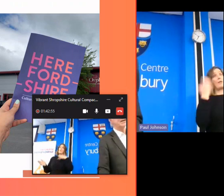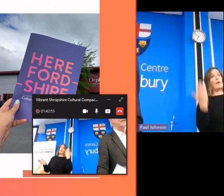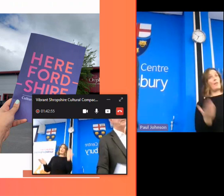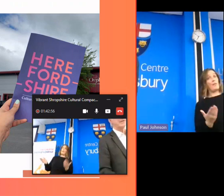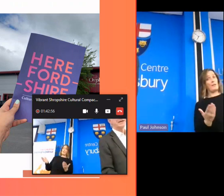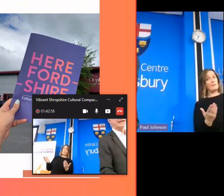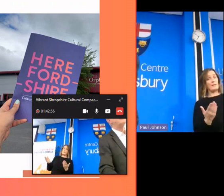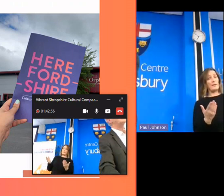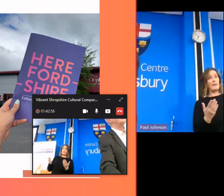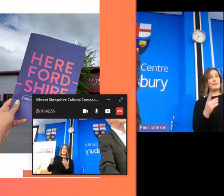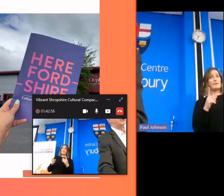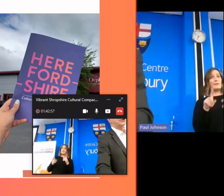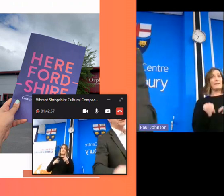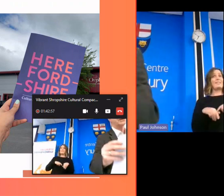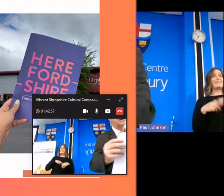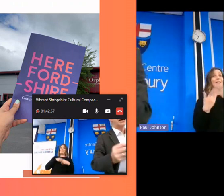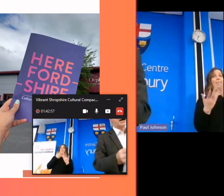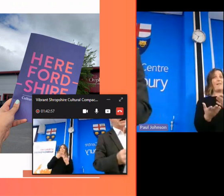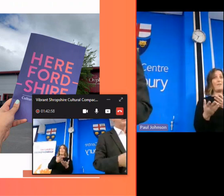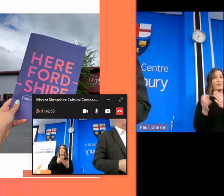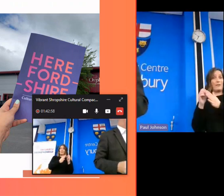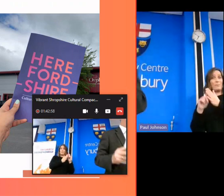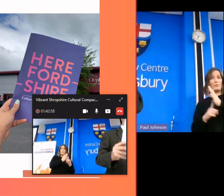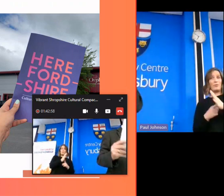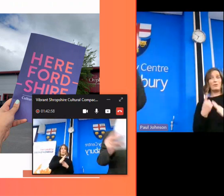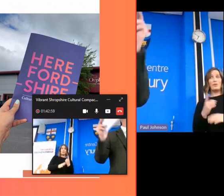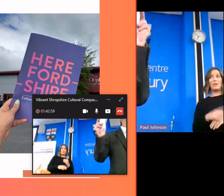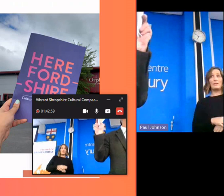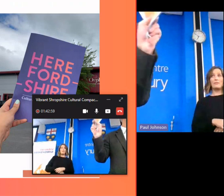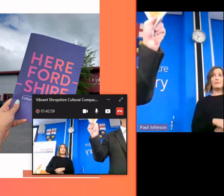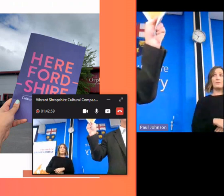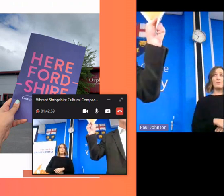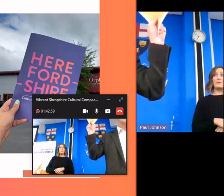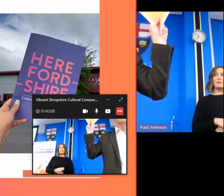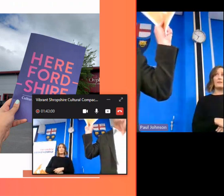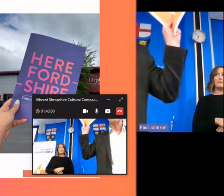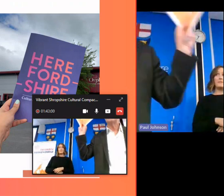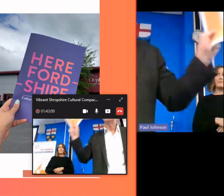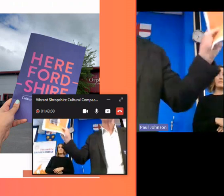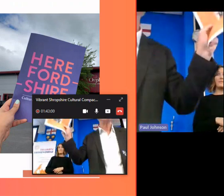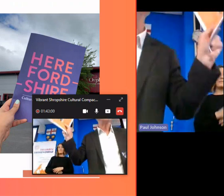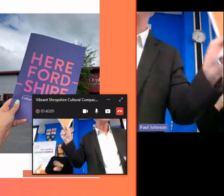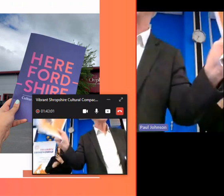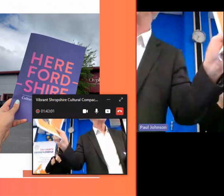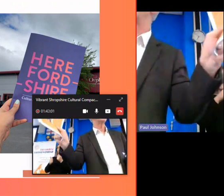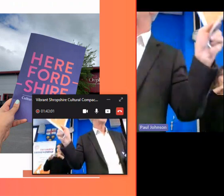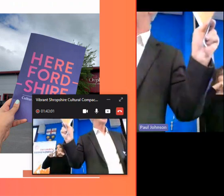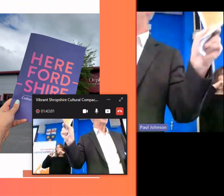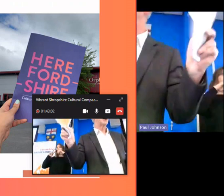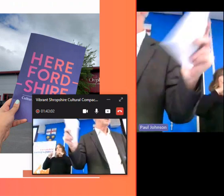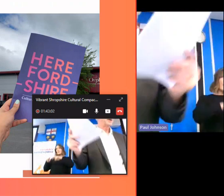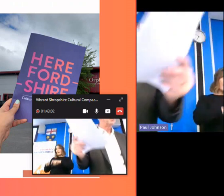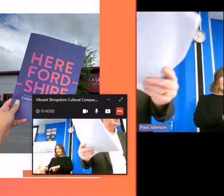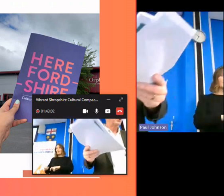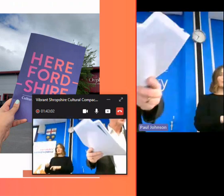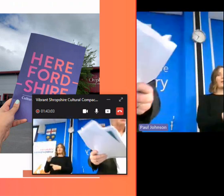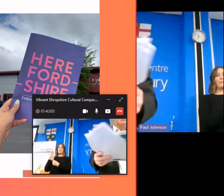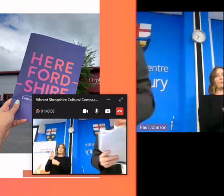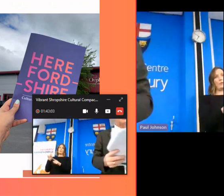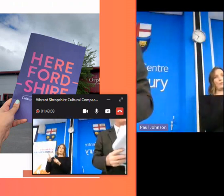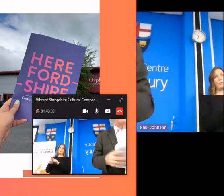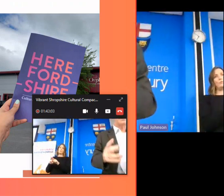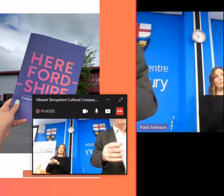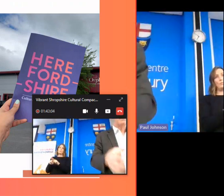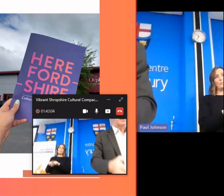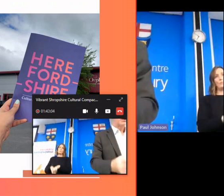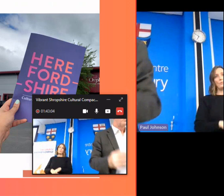aside from then delivery of projects i think um certain um pieces of research are really important